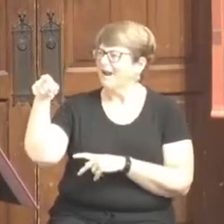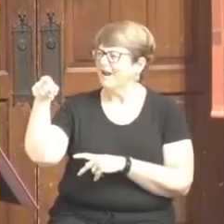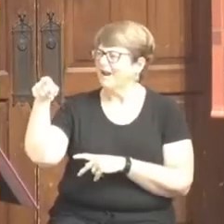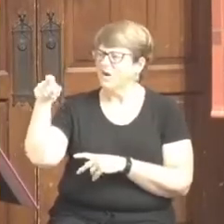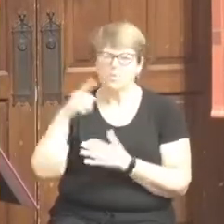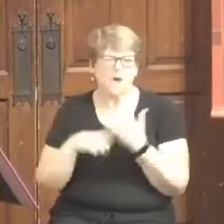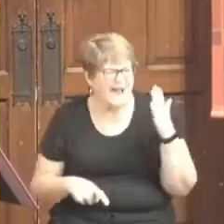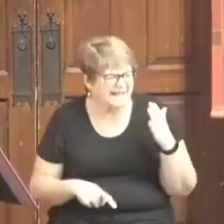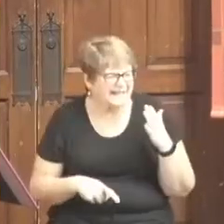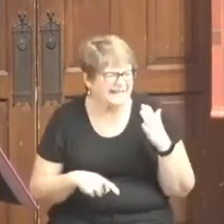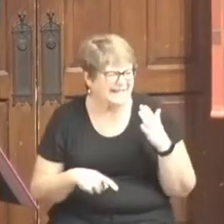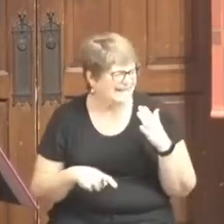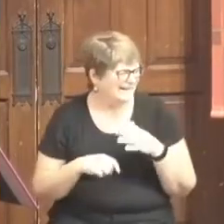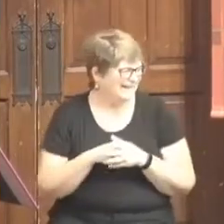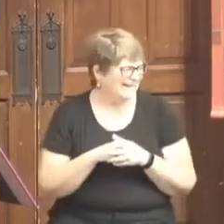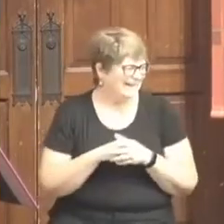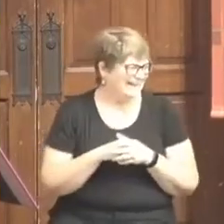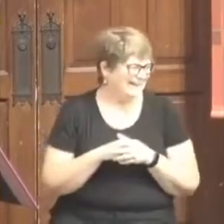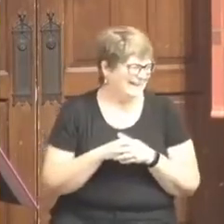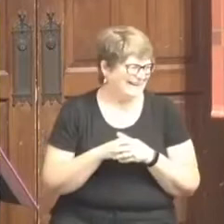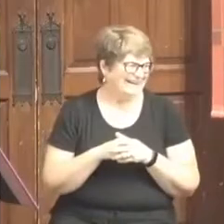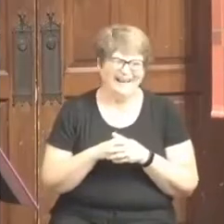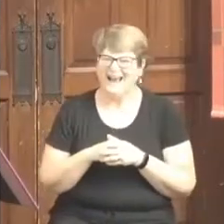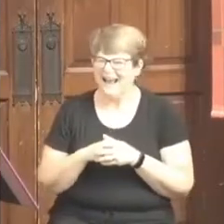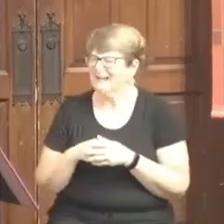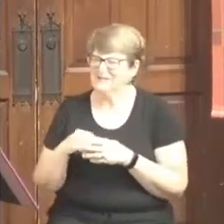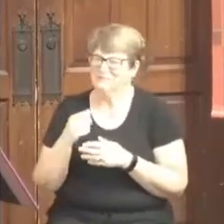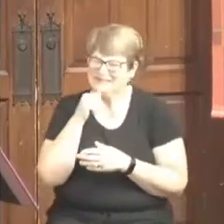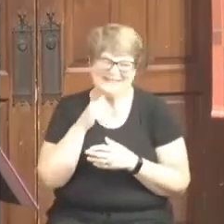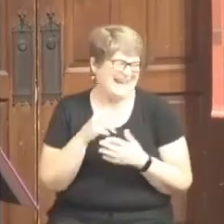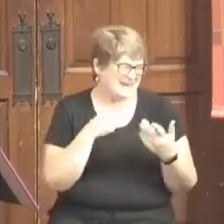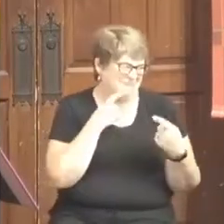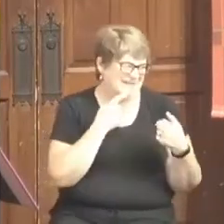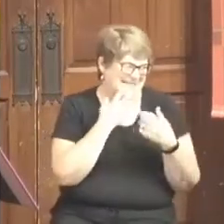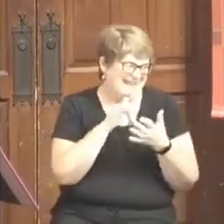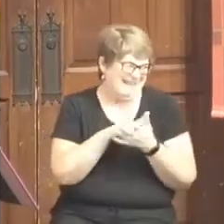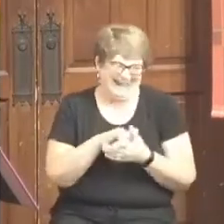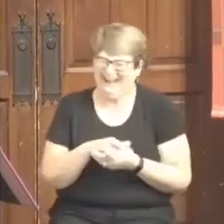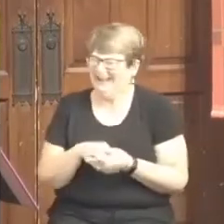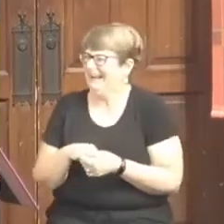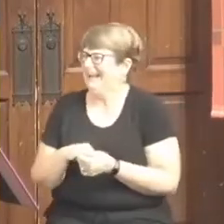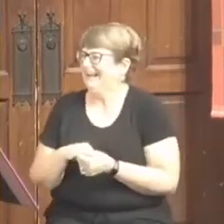excuse me? Now, when somebody says that to you, you don't ask them to repeat it.